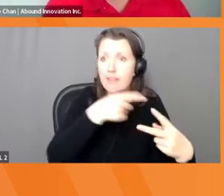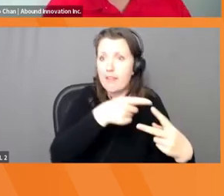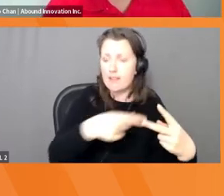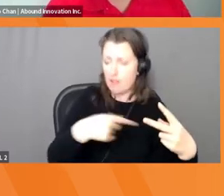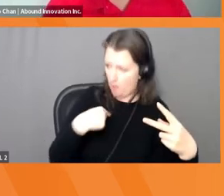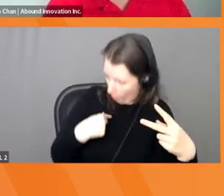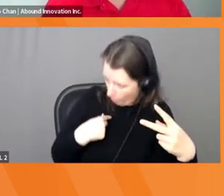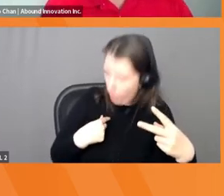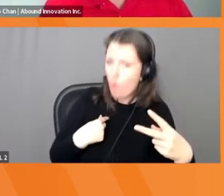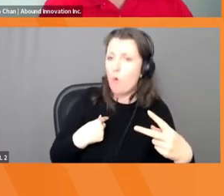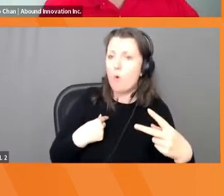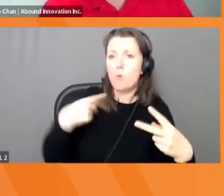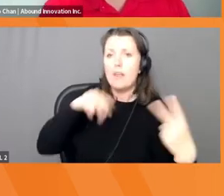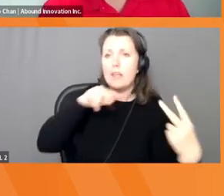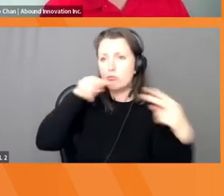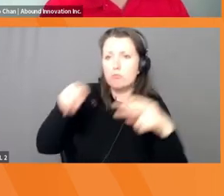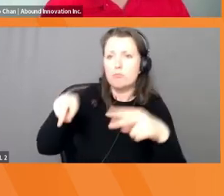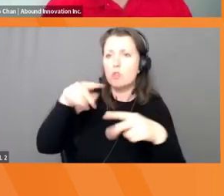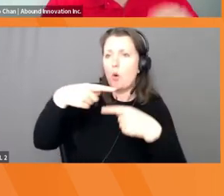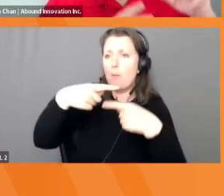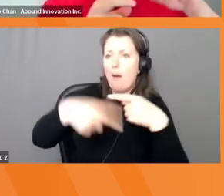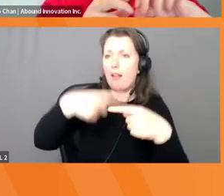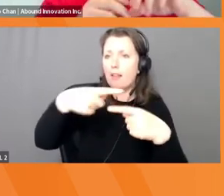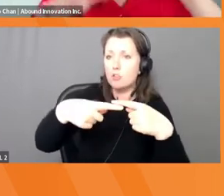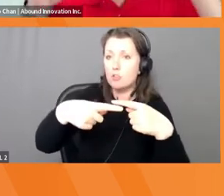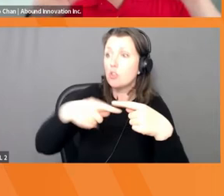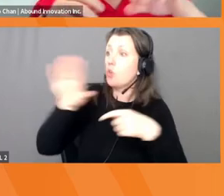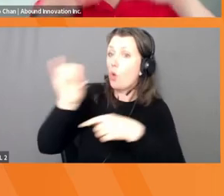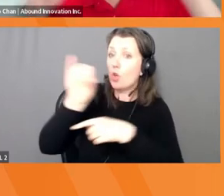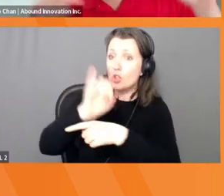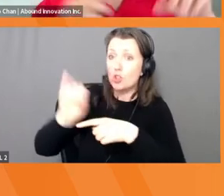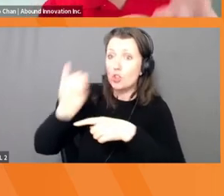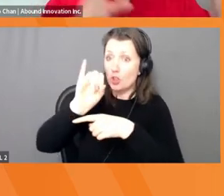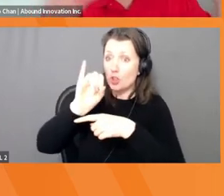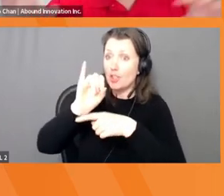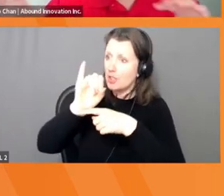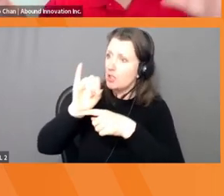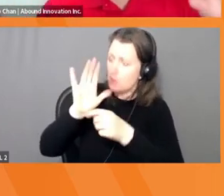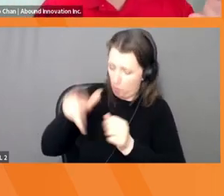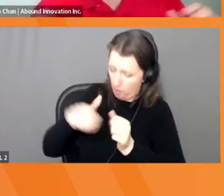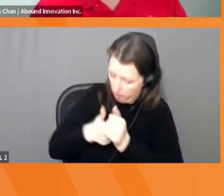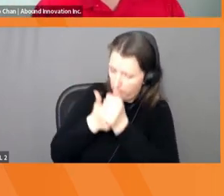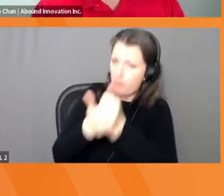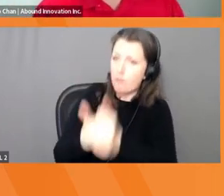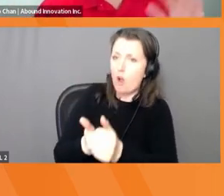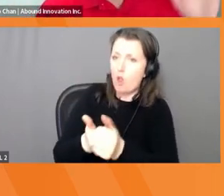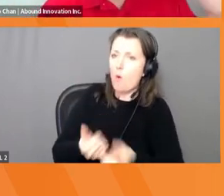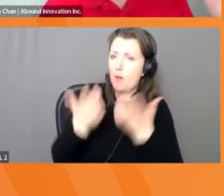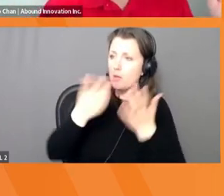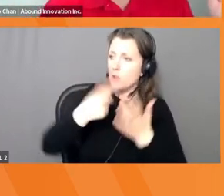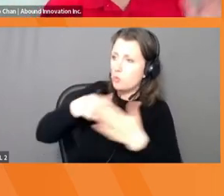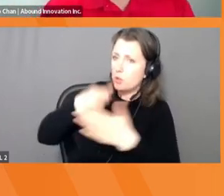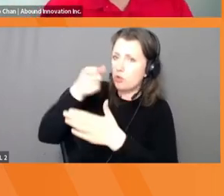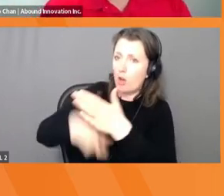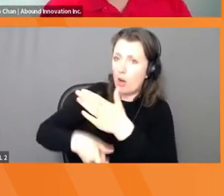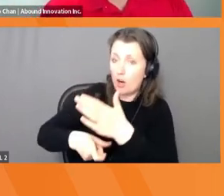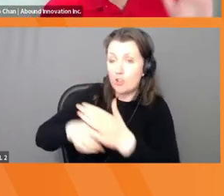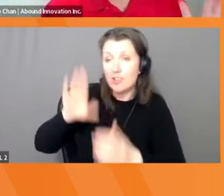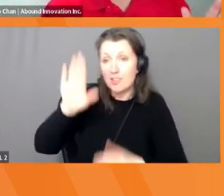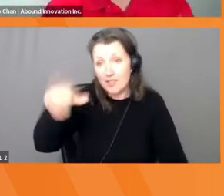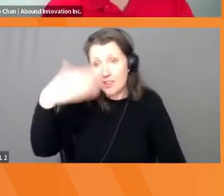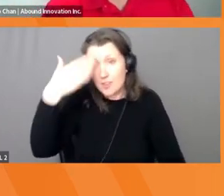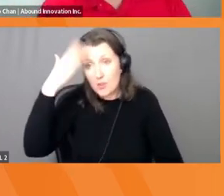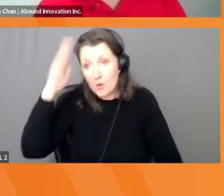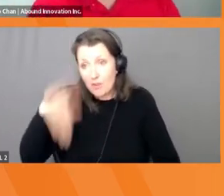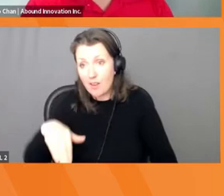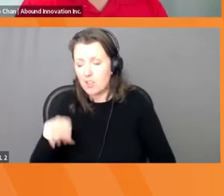ensure you based on that. So guess what happened? They started popping up all over America, I actually switched my insurance to